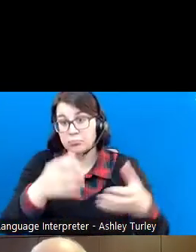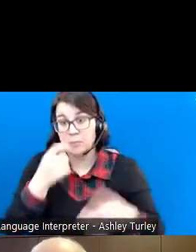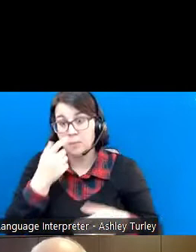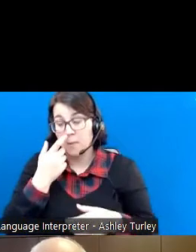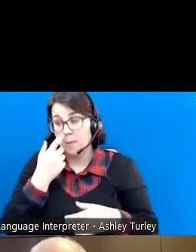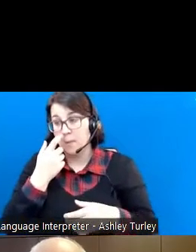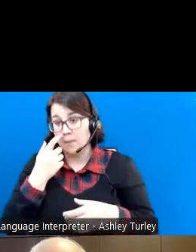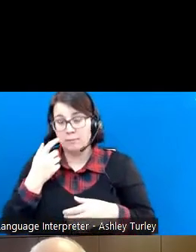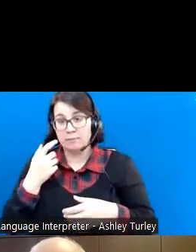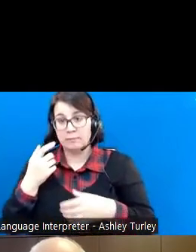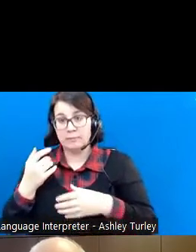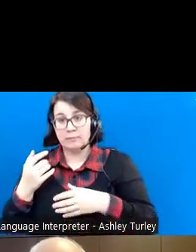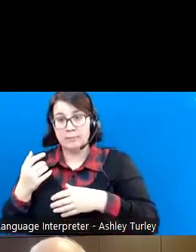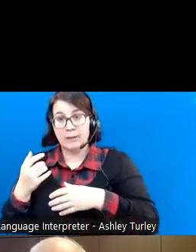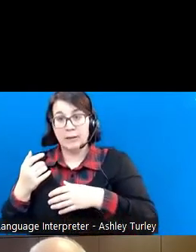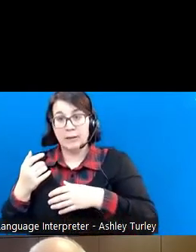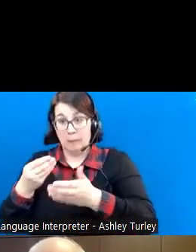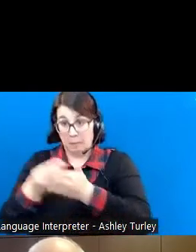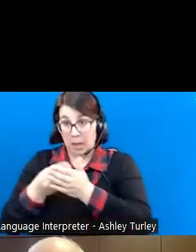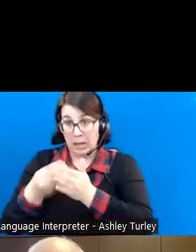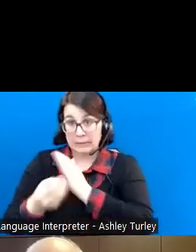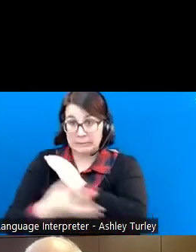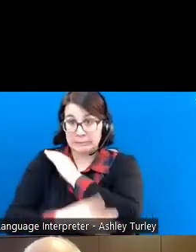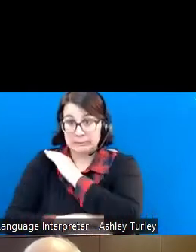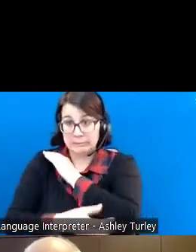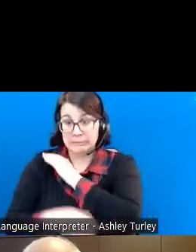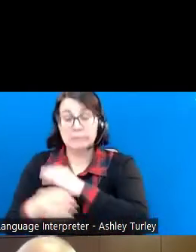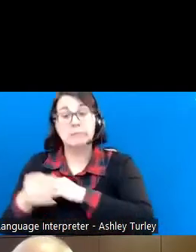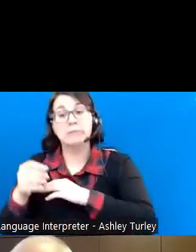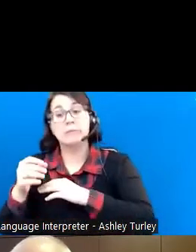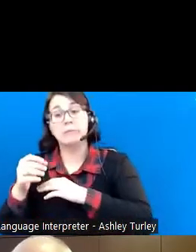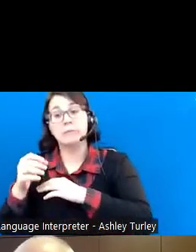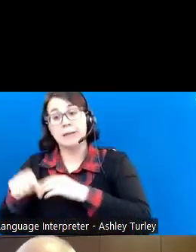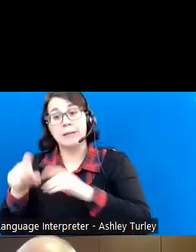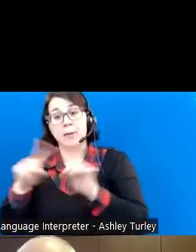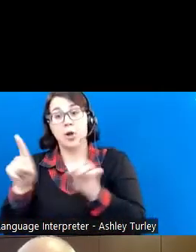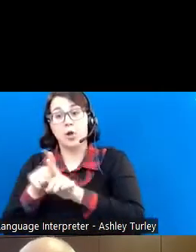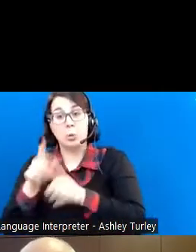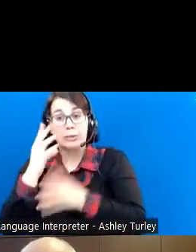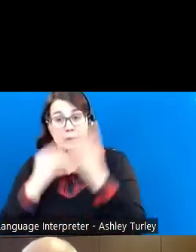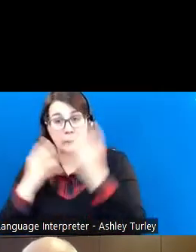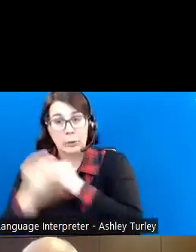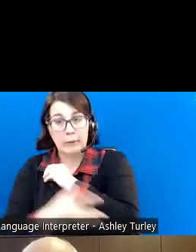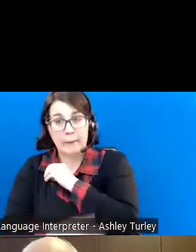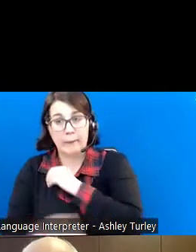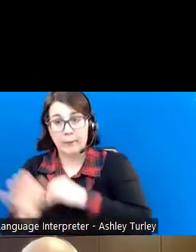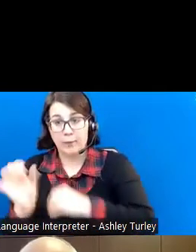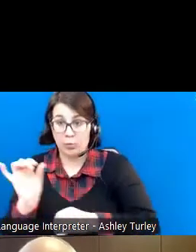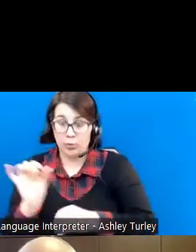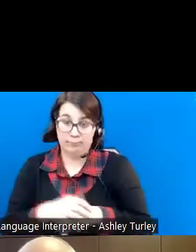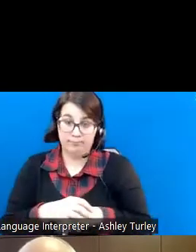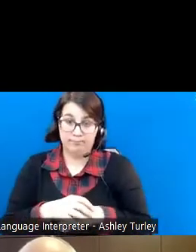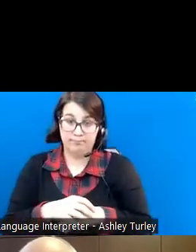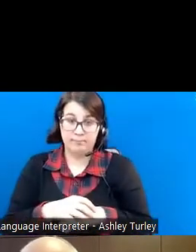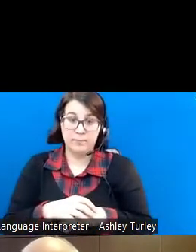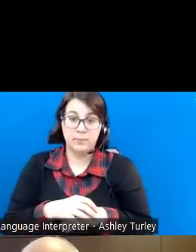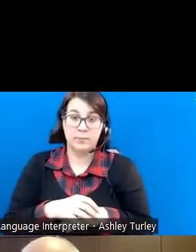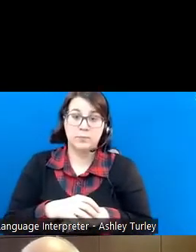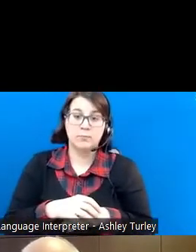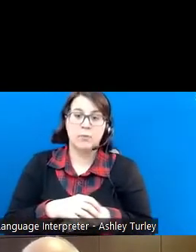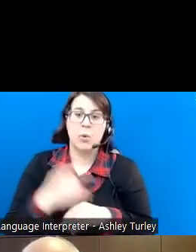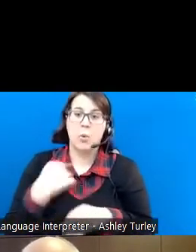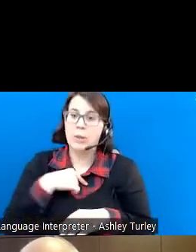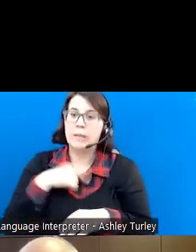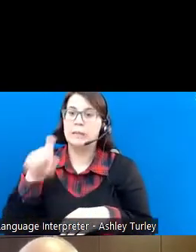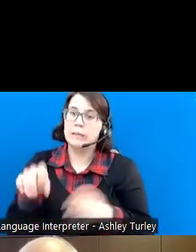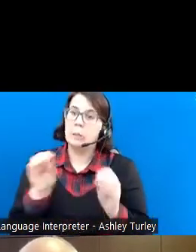They're not only materially impoverished at times, but also experientially impoverished. We need more interesting